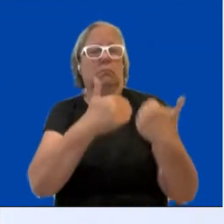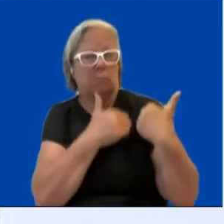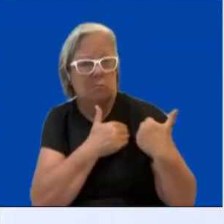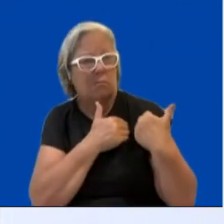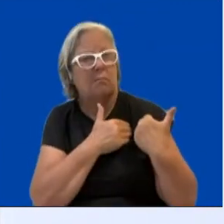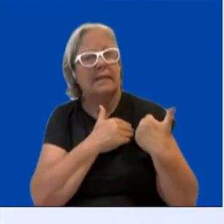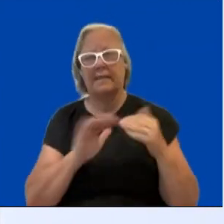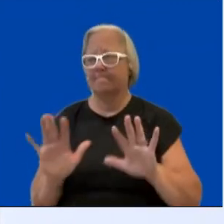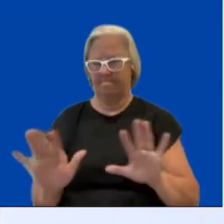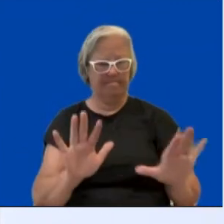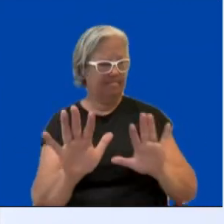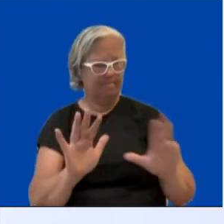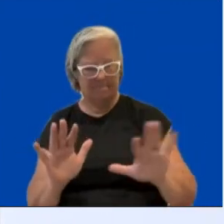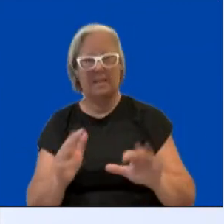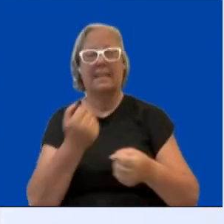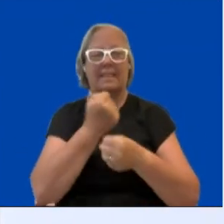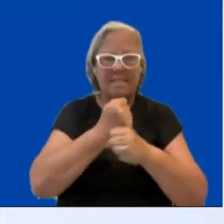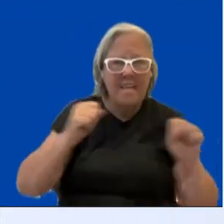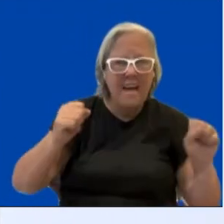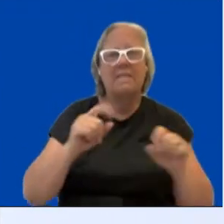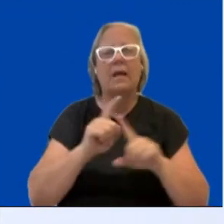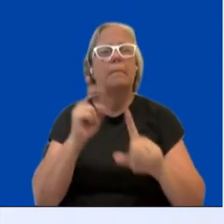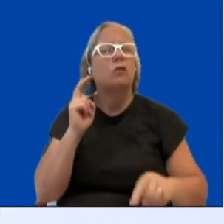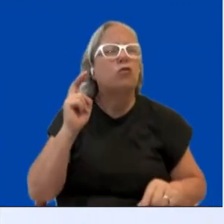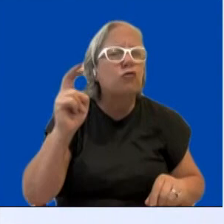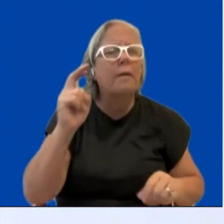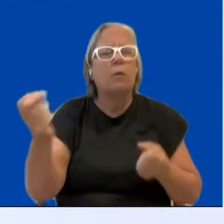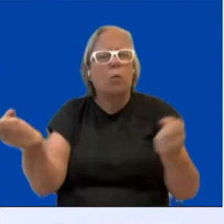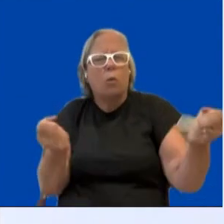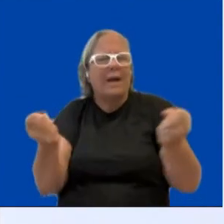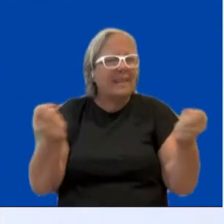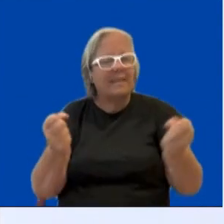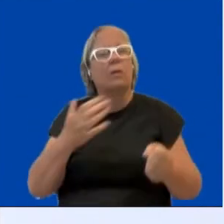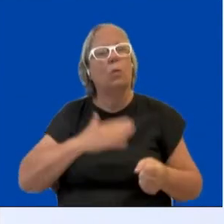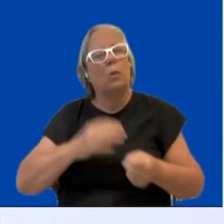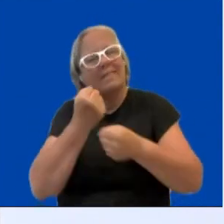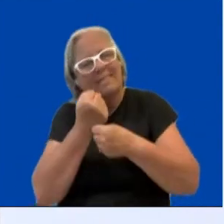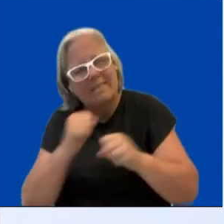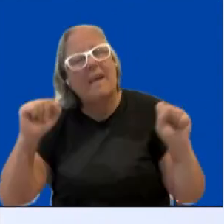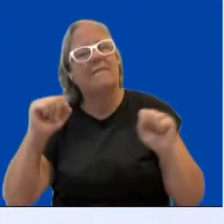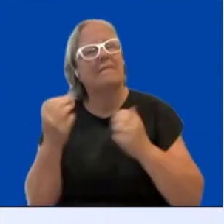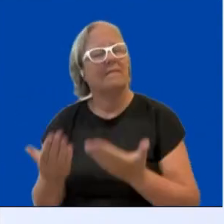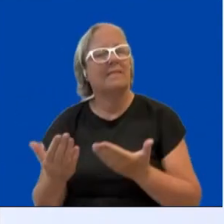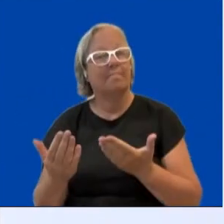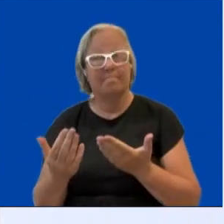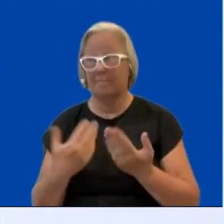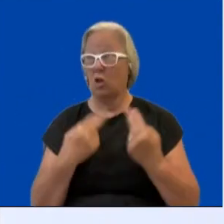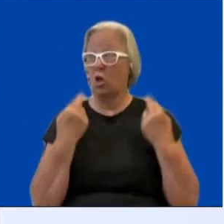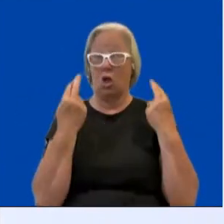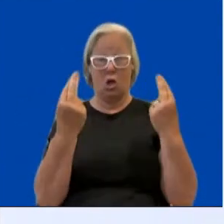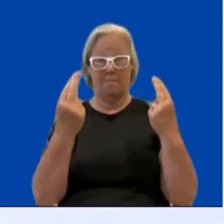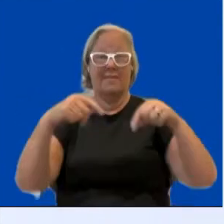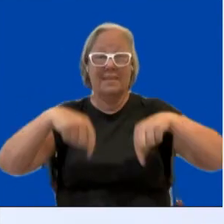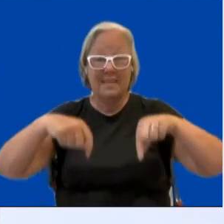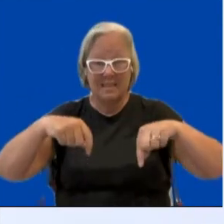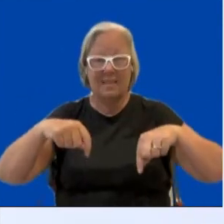safer sustainable public transport. And our data today, I hope that we help to show, to